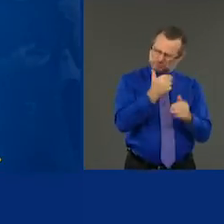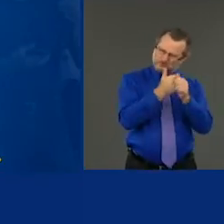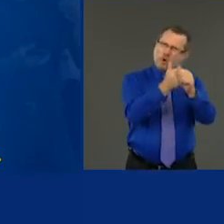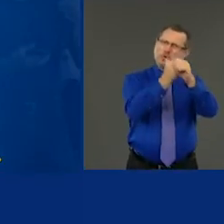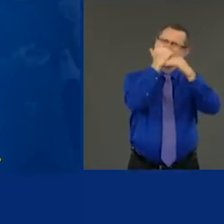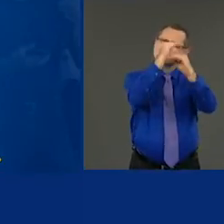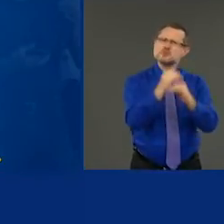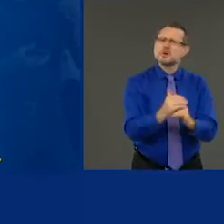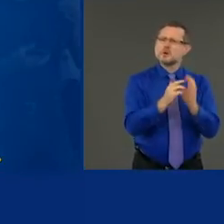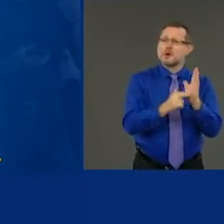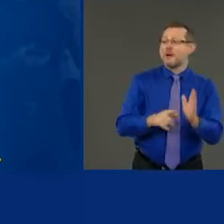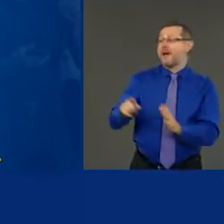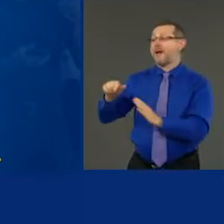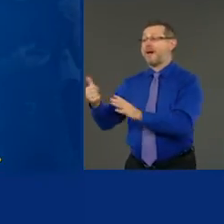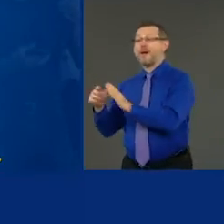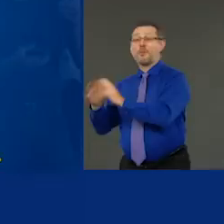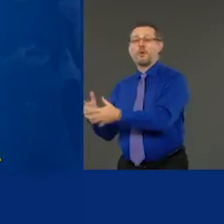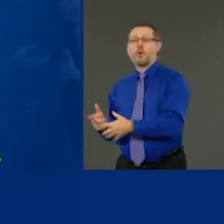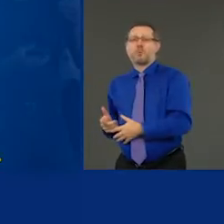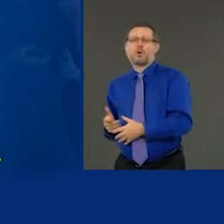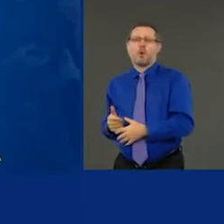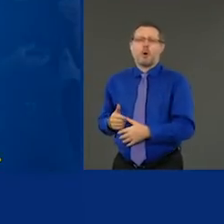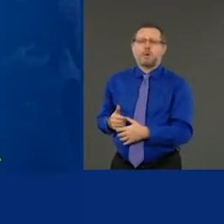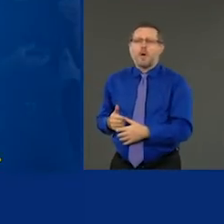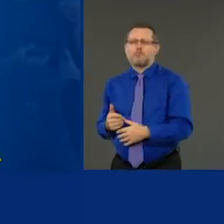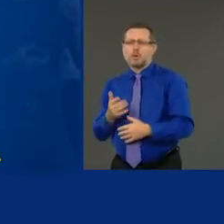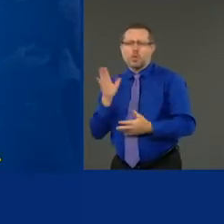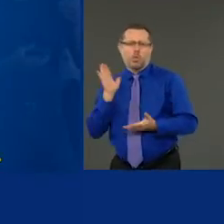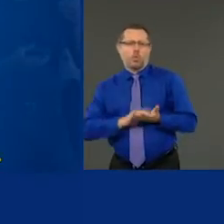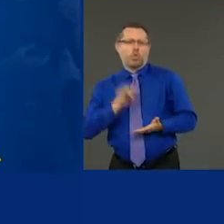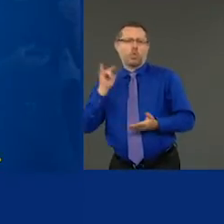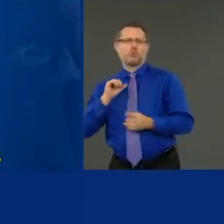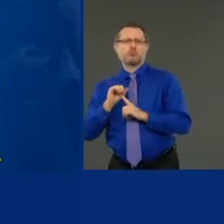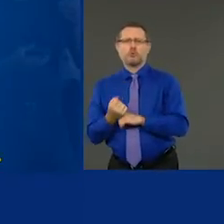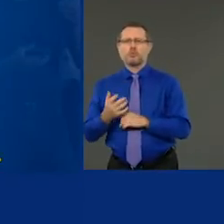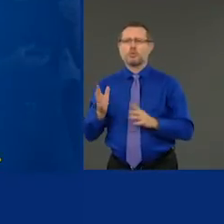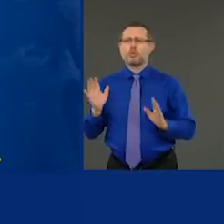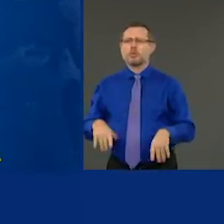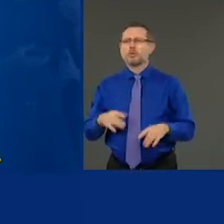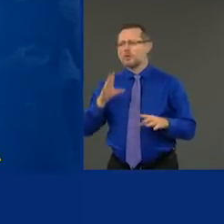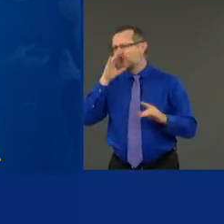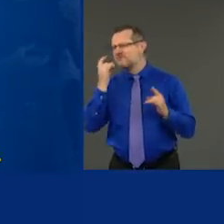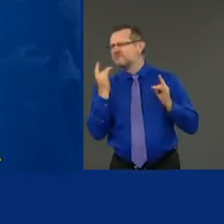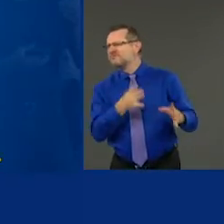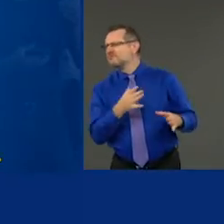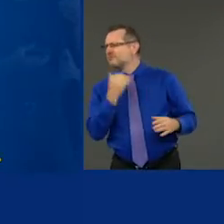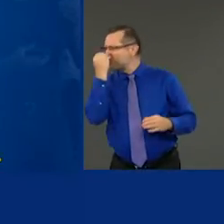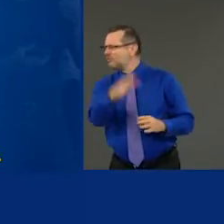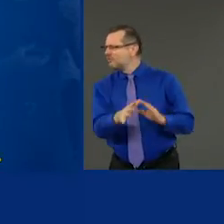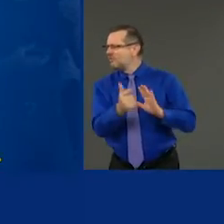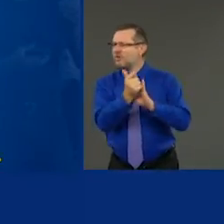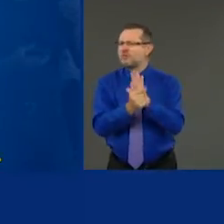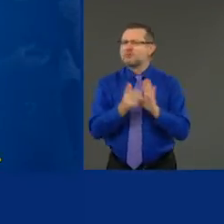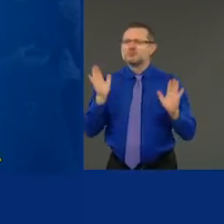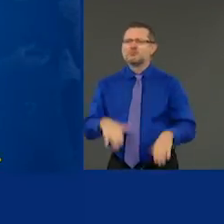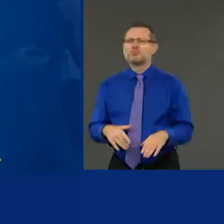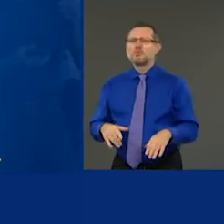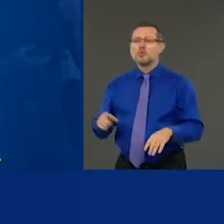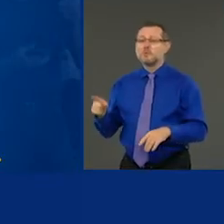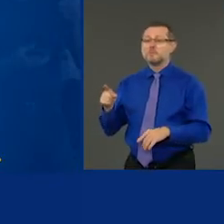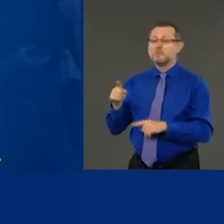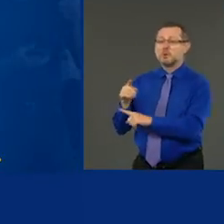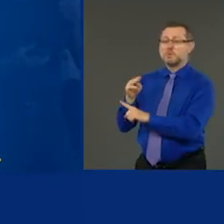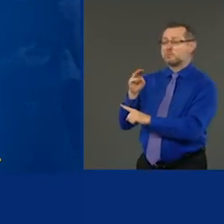ones who are exploiting the situation and breaking the law, by the way, this is not just morality, they're breaking the law,